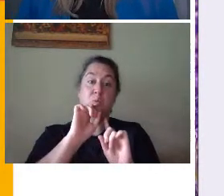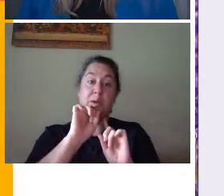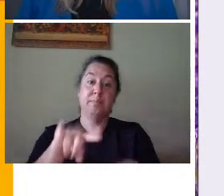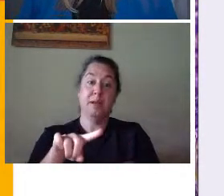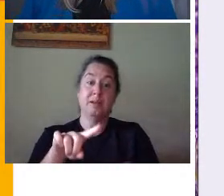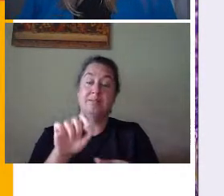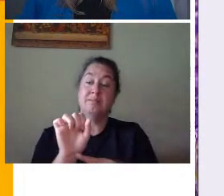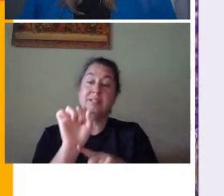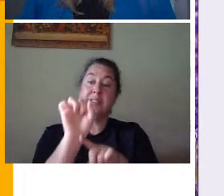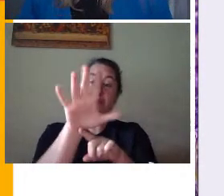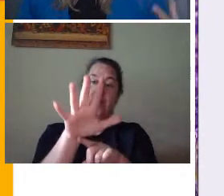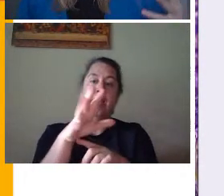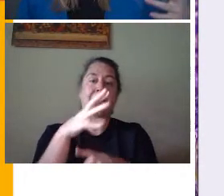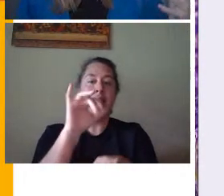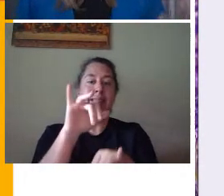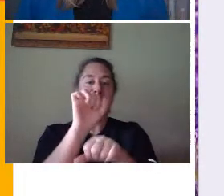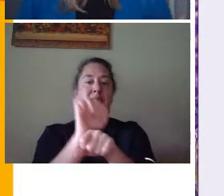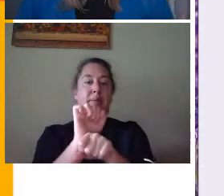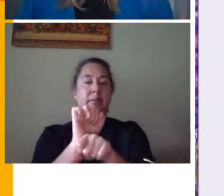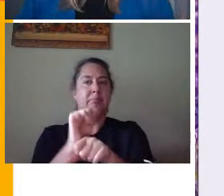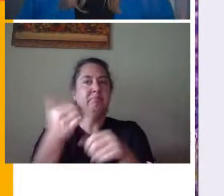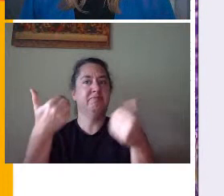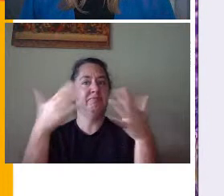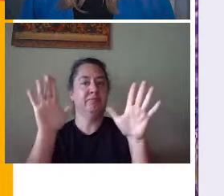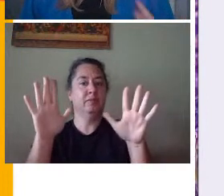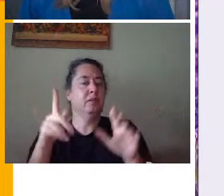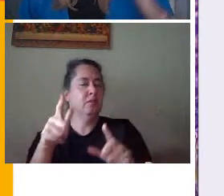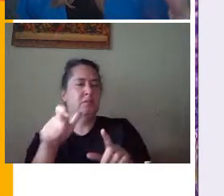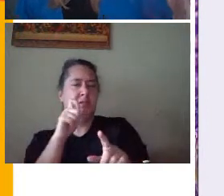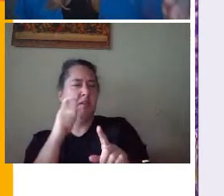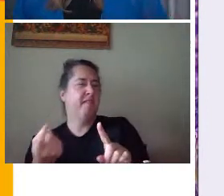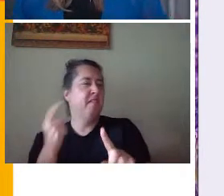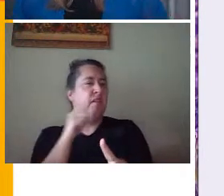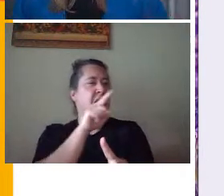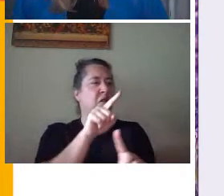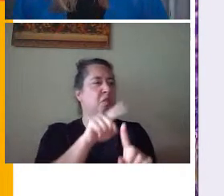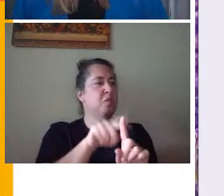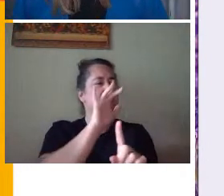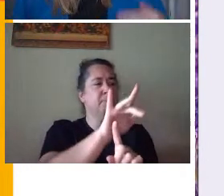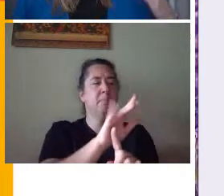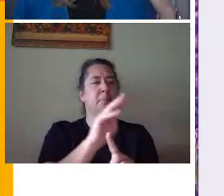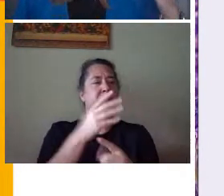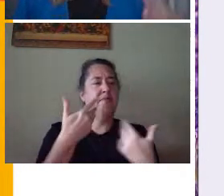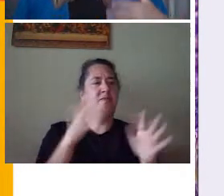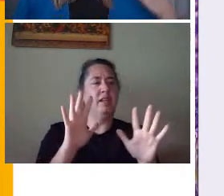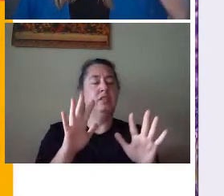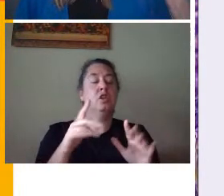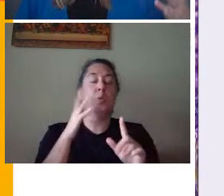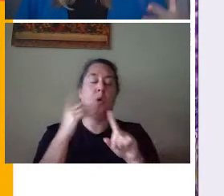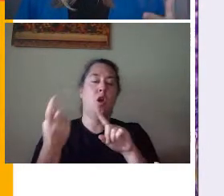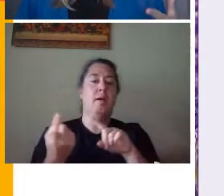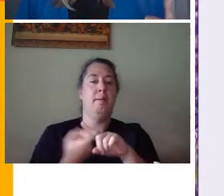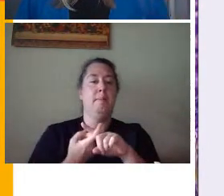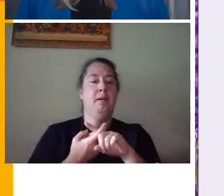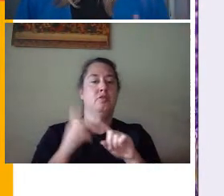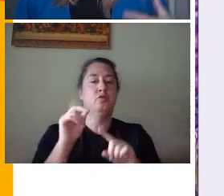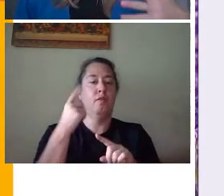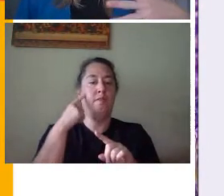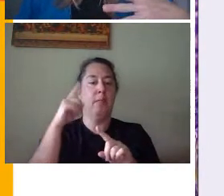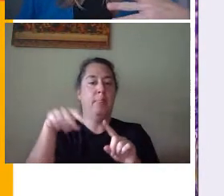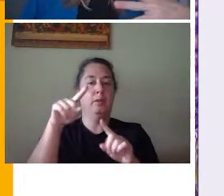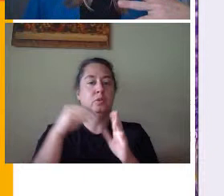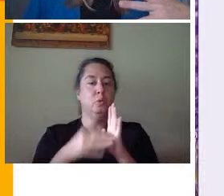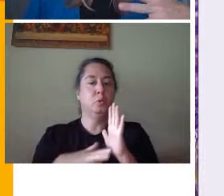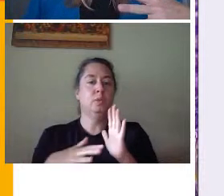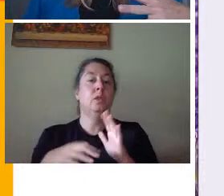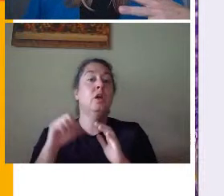marked as done. They don't have to go back in and hit that mark as done thing. It's going to automatically do it for them. They